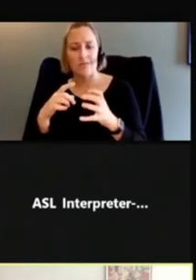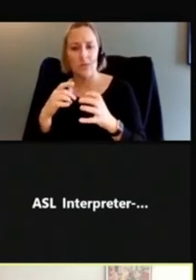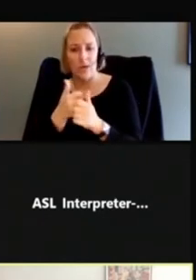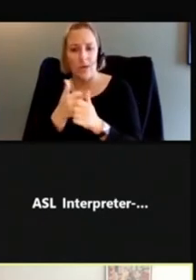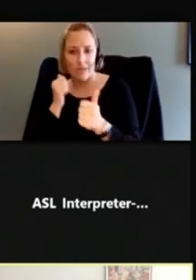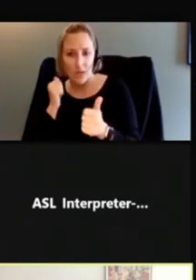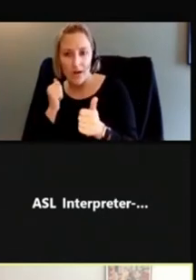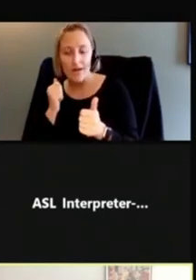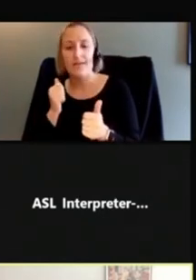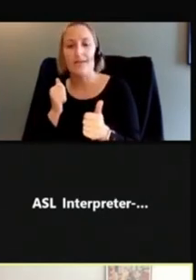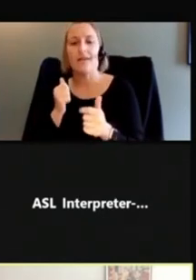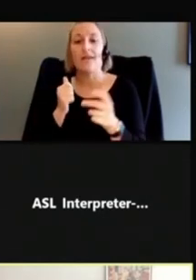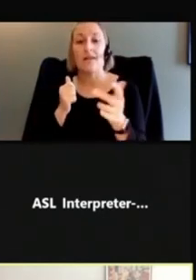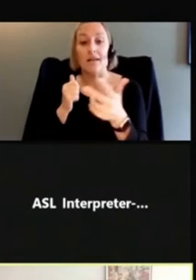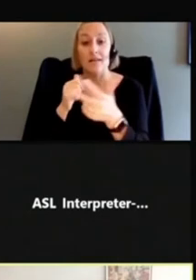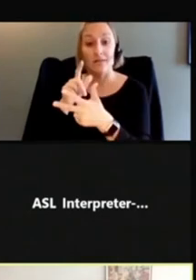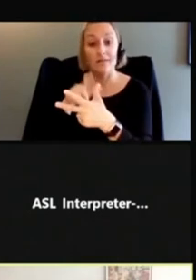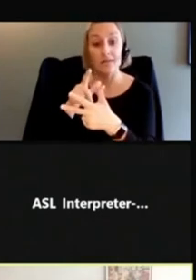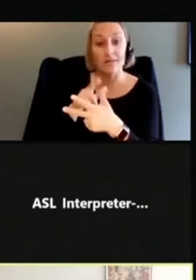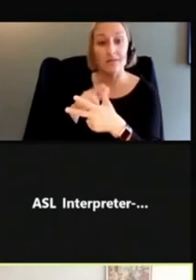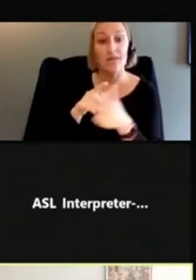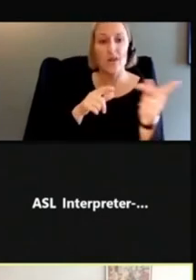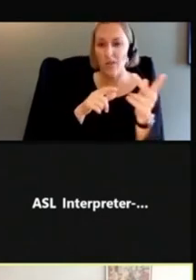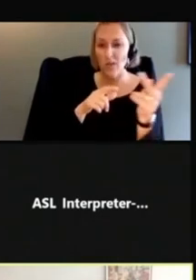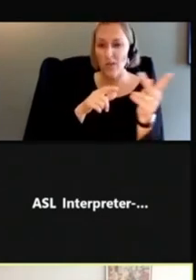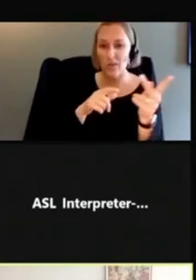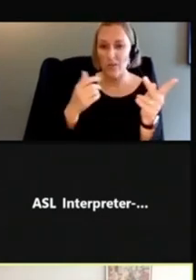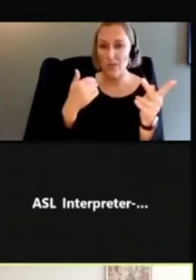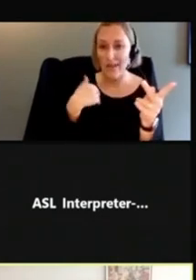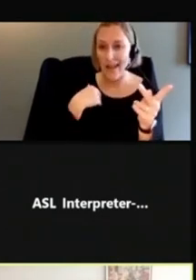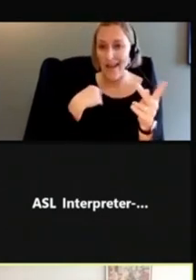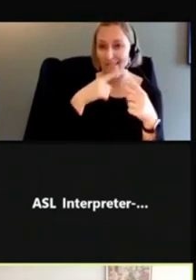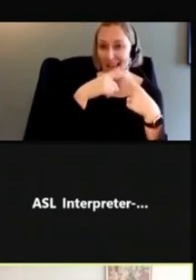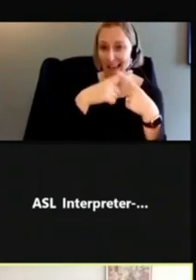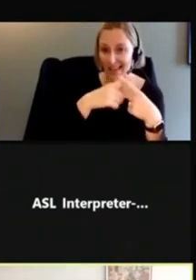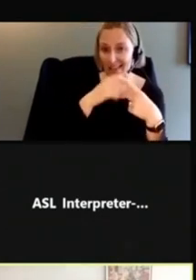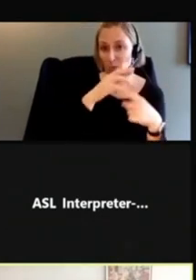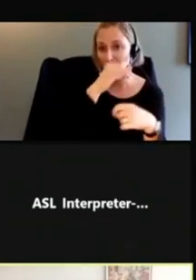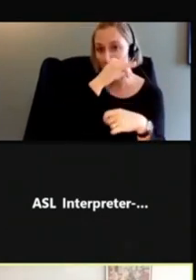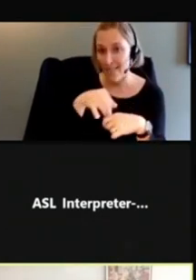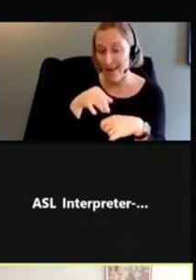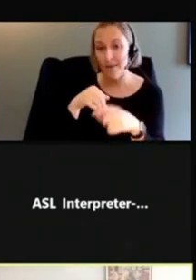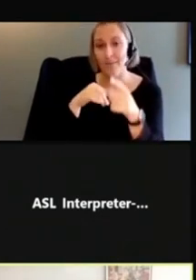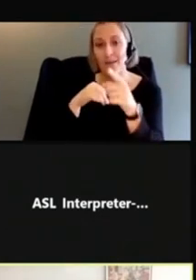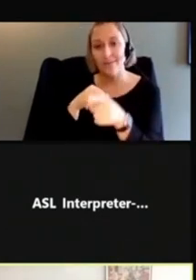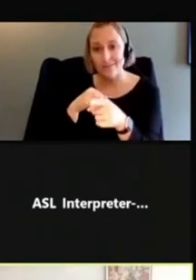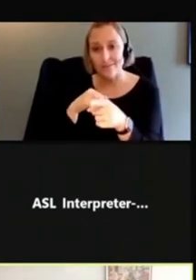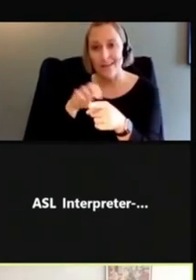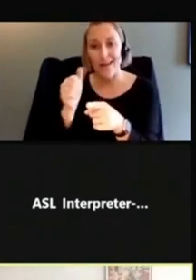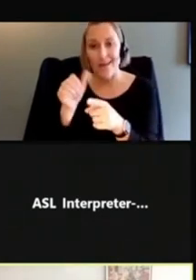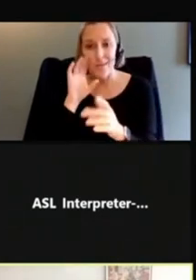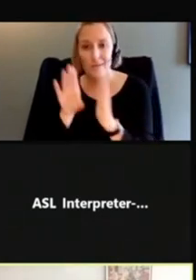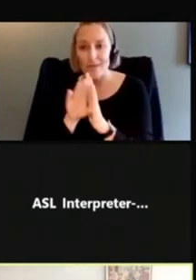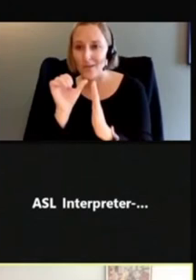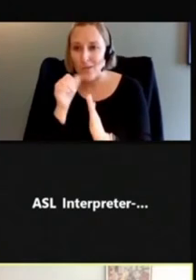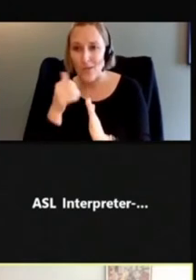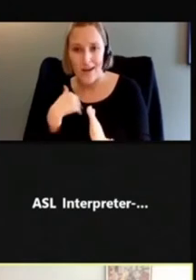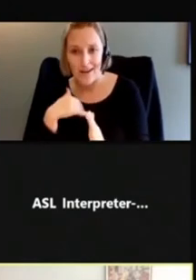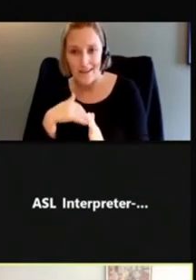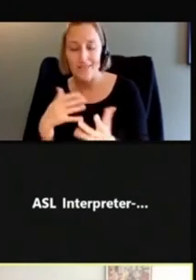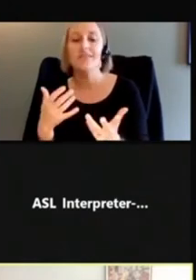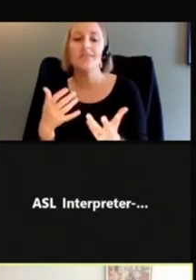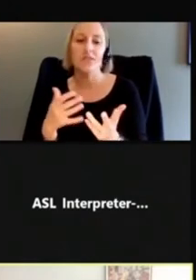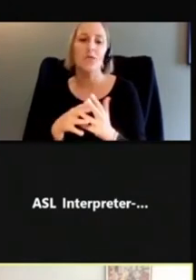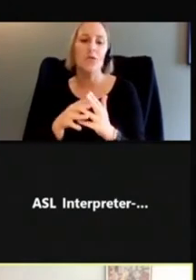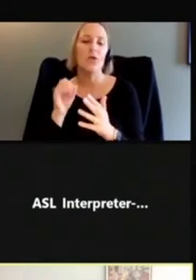Like in these examples, we have the X or the line through it, and they haven't used that convention here. So if someone were